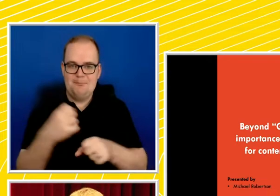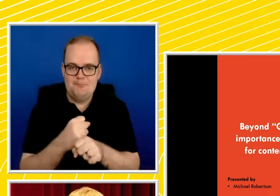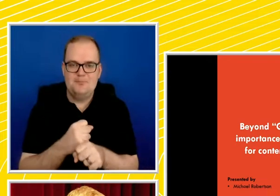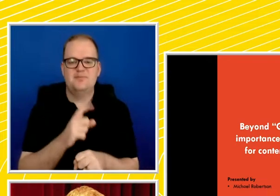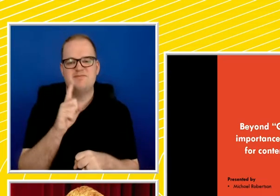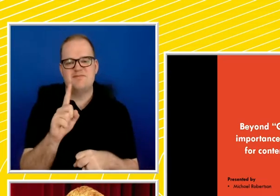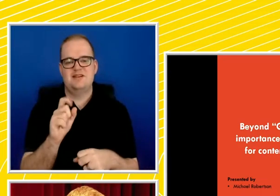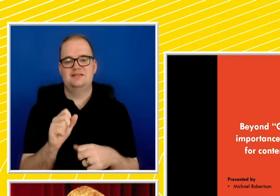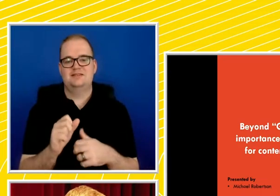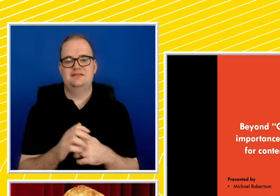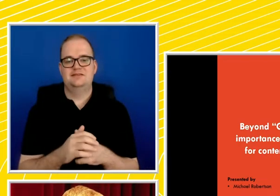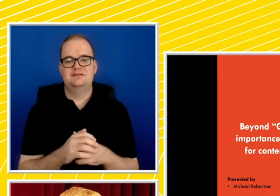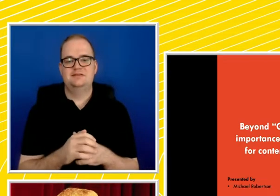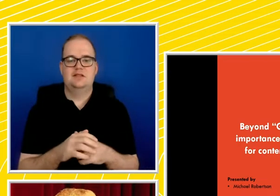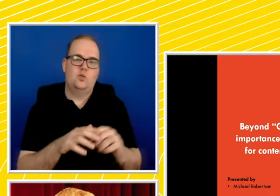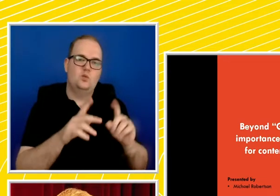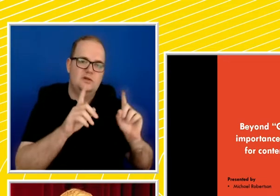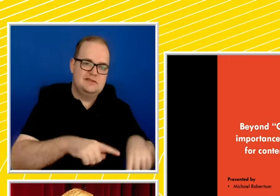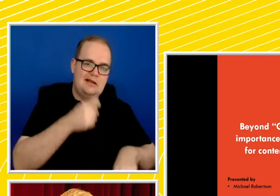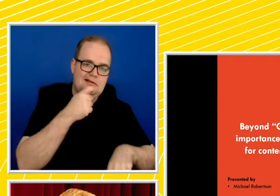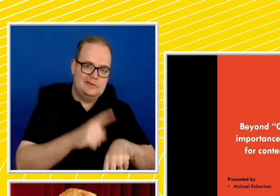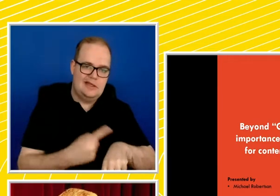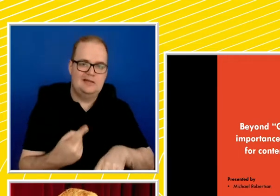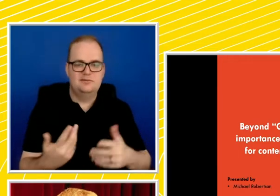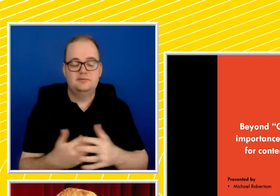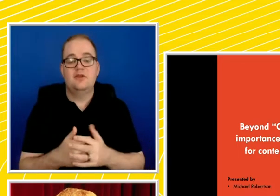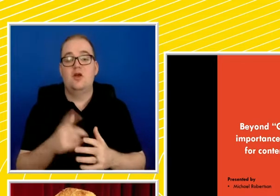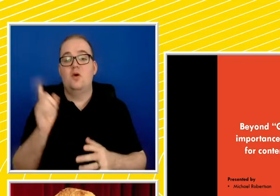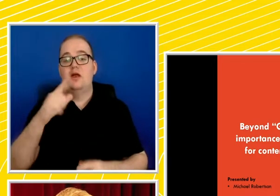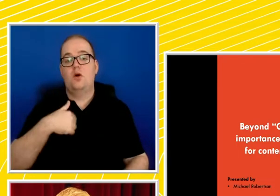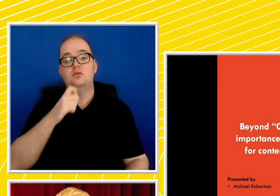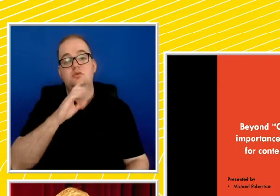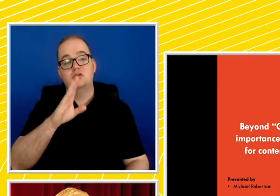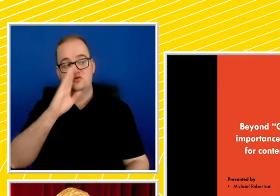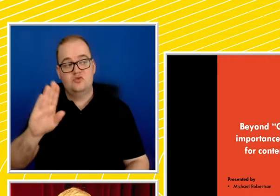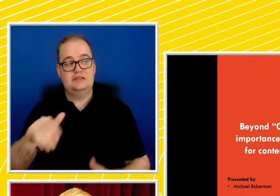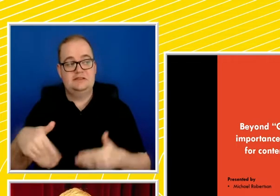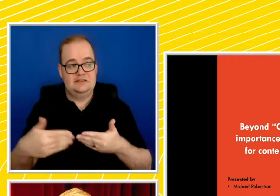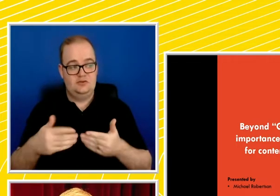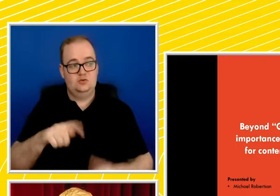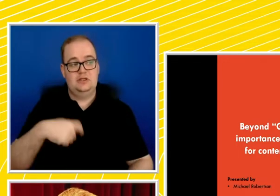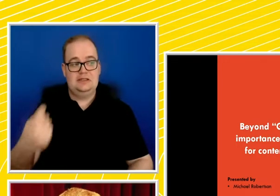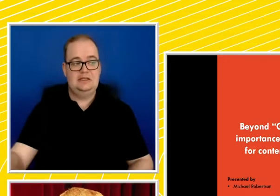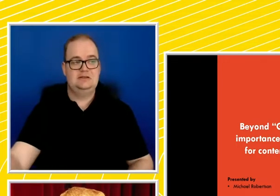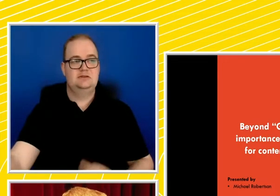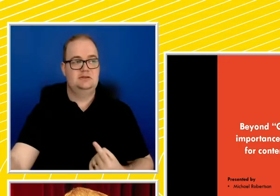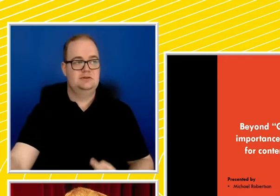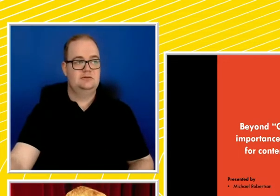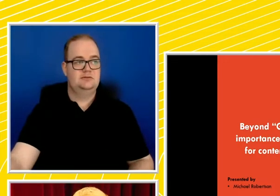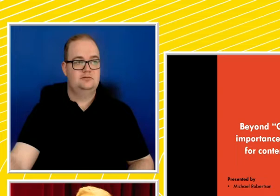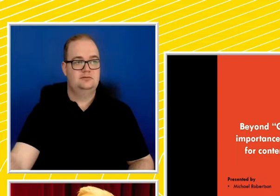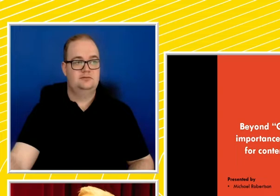start a little bit delayed. Okay, I'm going to move straight on to the next speaker, Michael